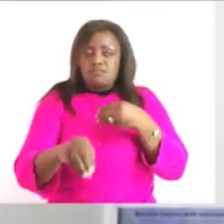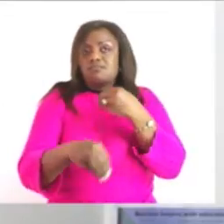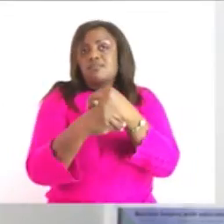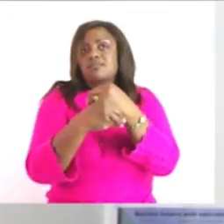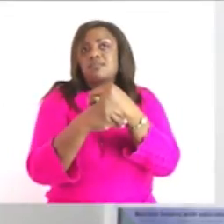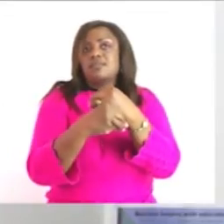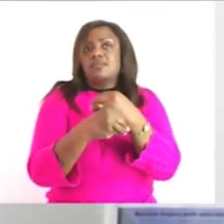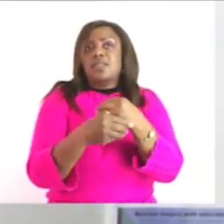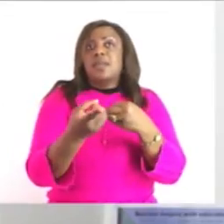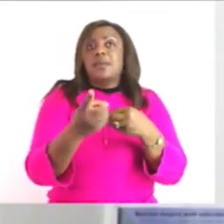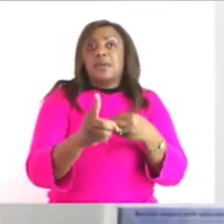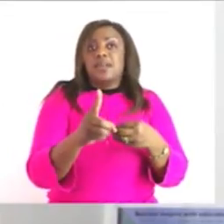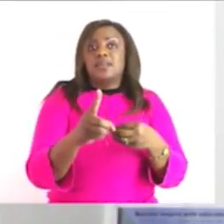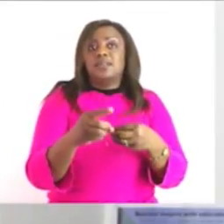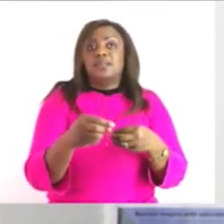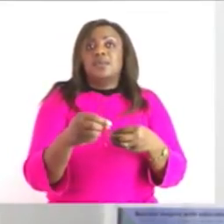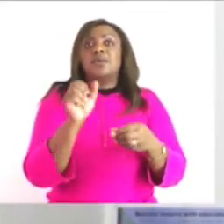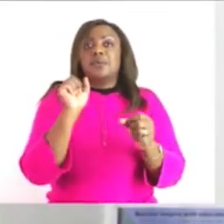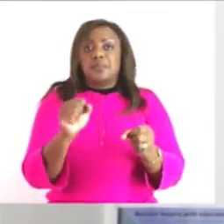we go back to our work